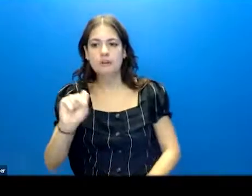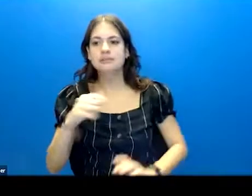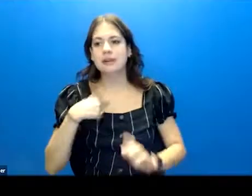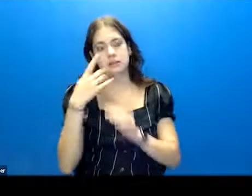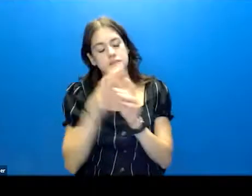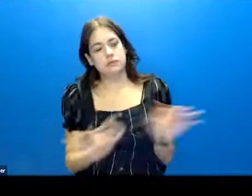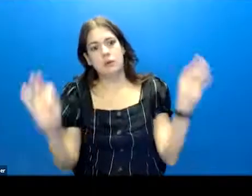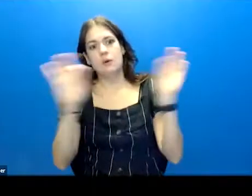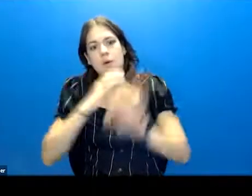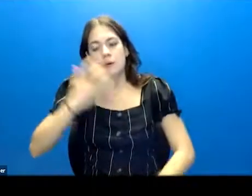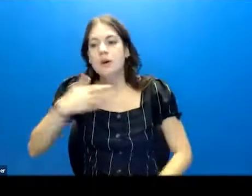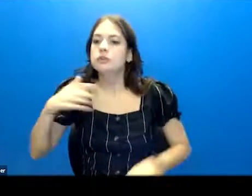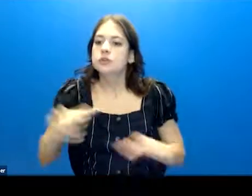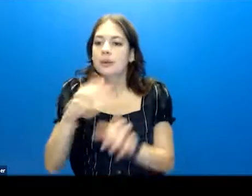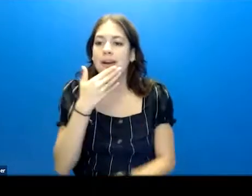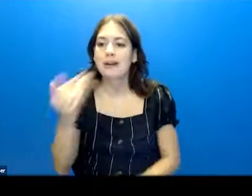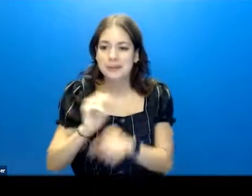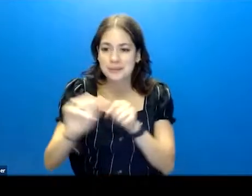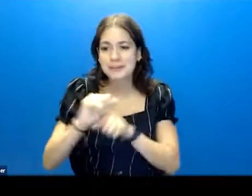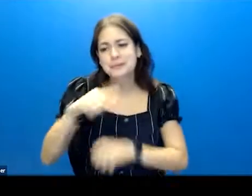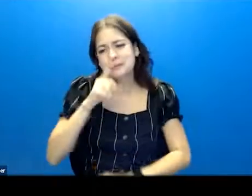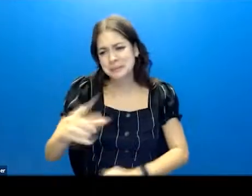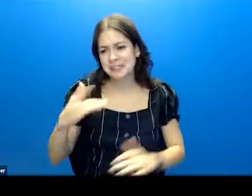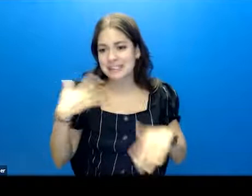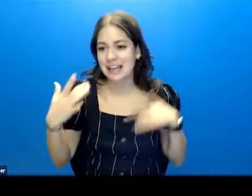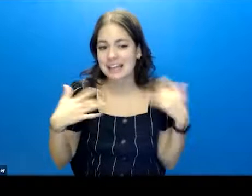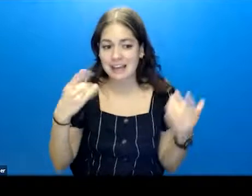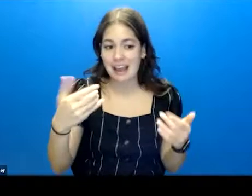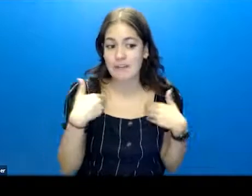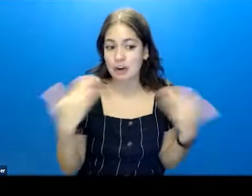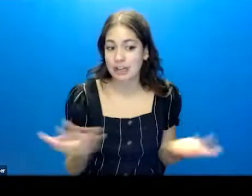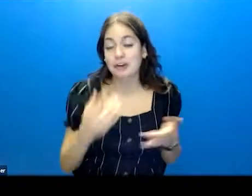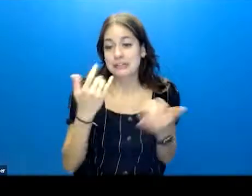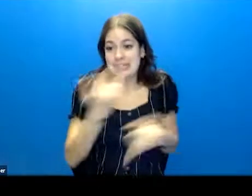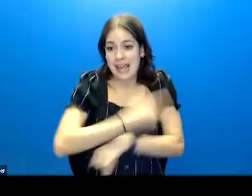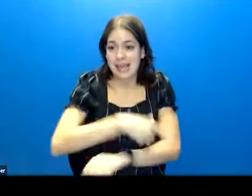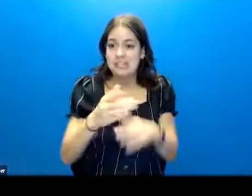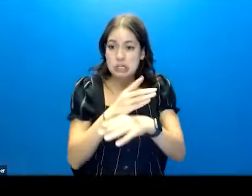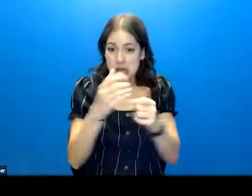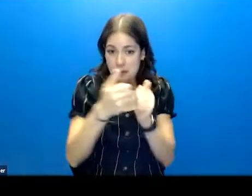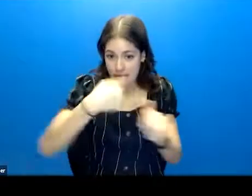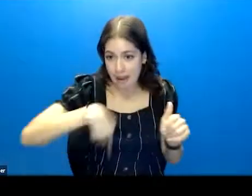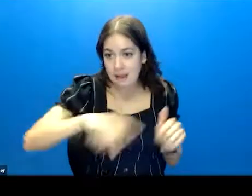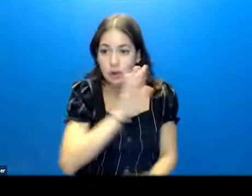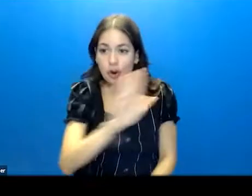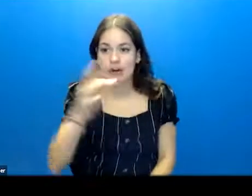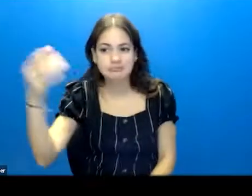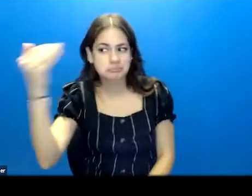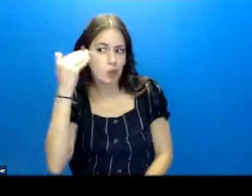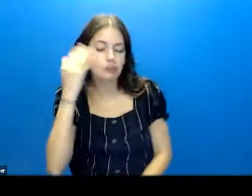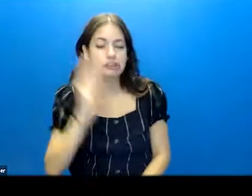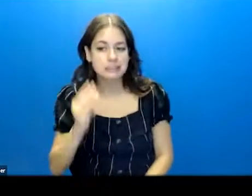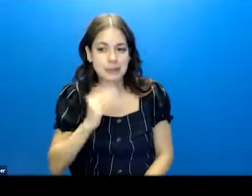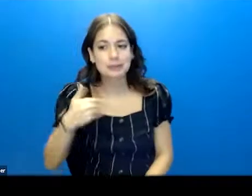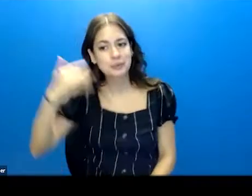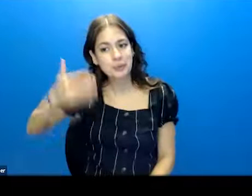to doing our best work. And so we're so excited to have her here today to share with us her knowledge and experience. So